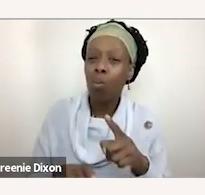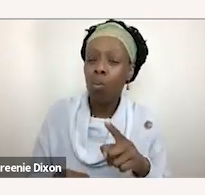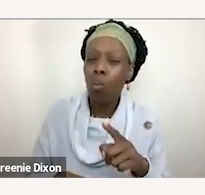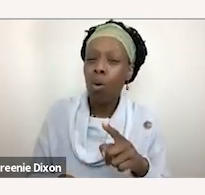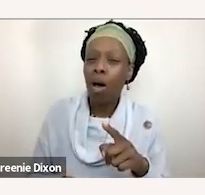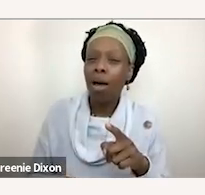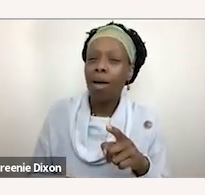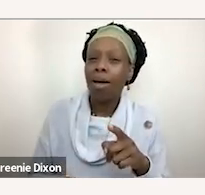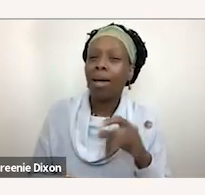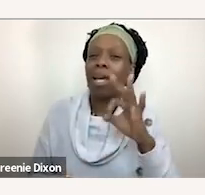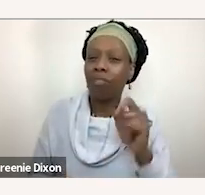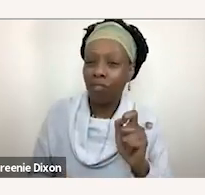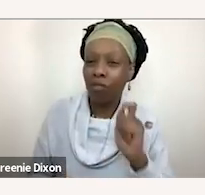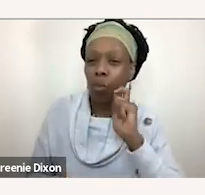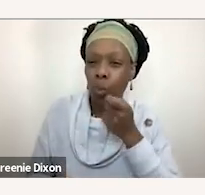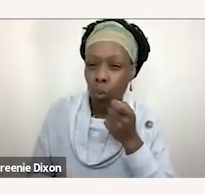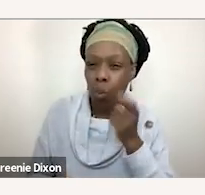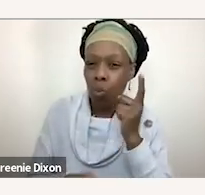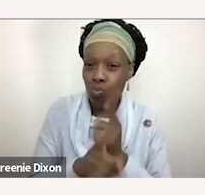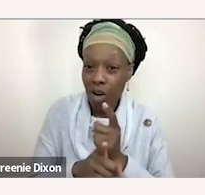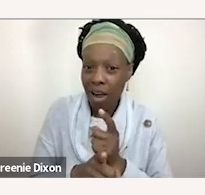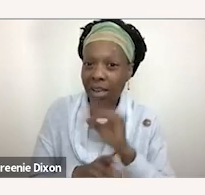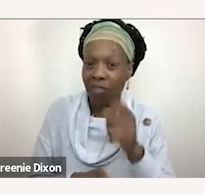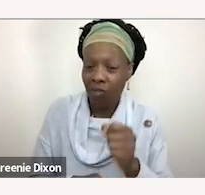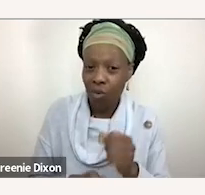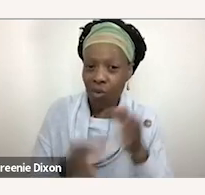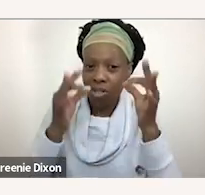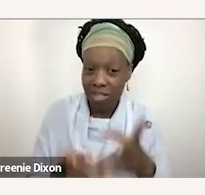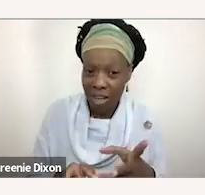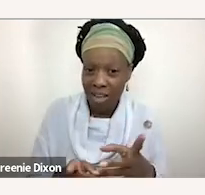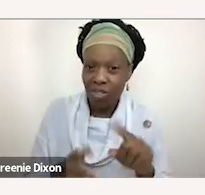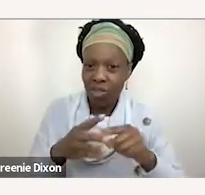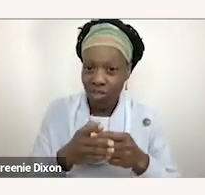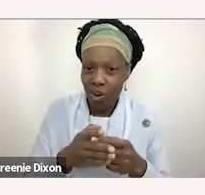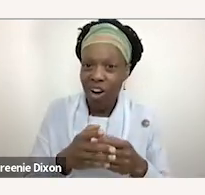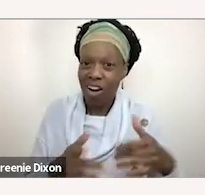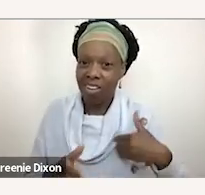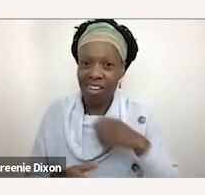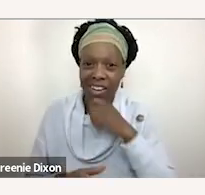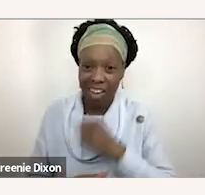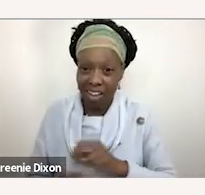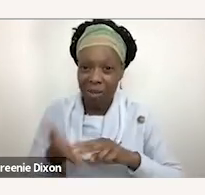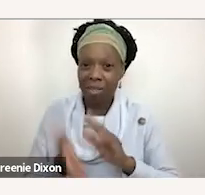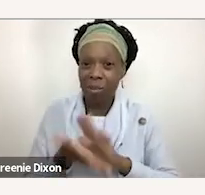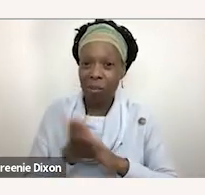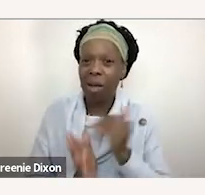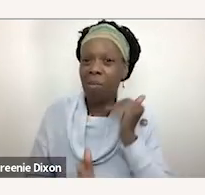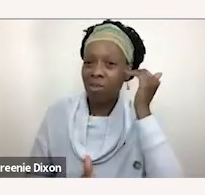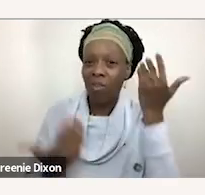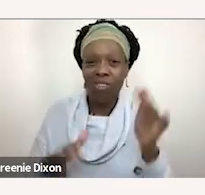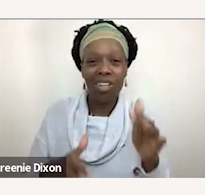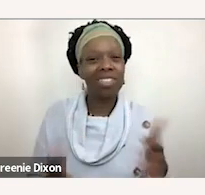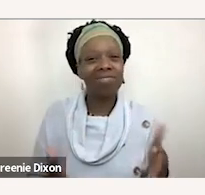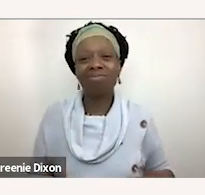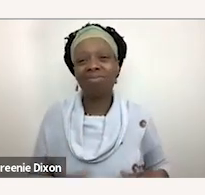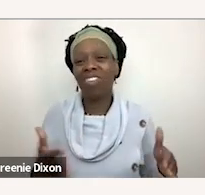today's kids become adults right because they they've already learned it all they already know it so i think that's kind of